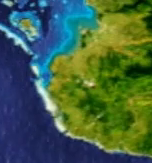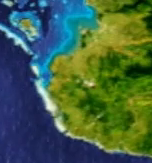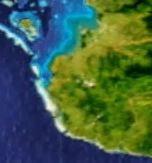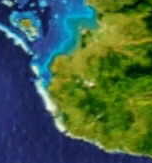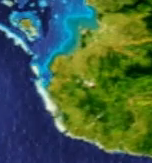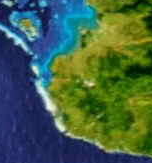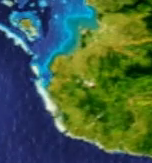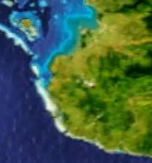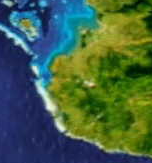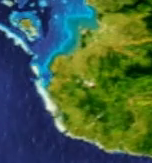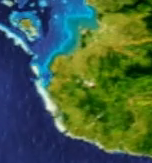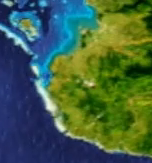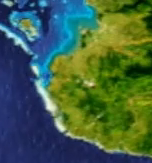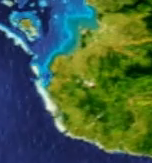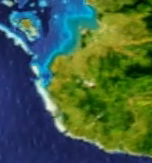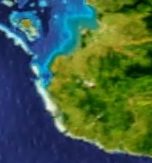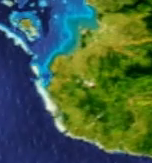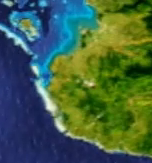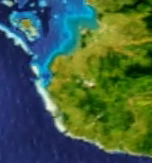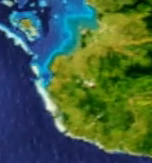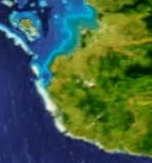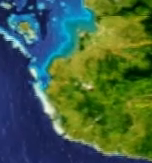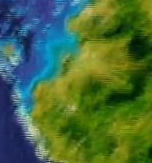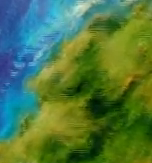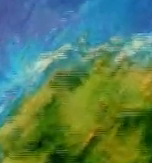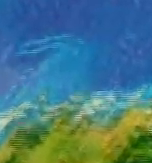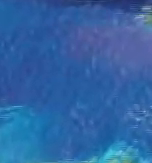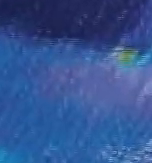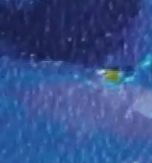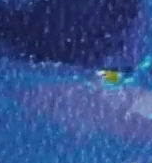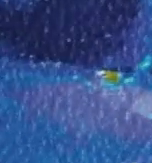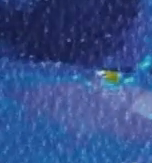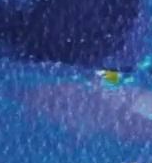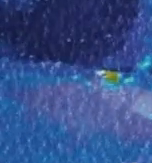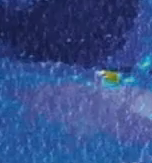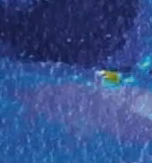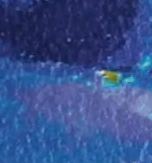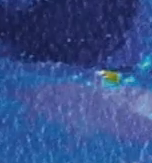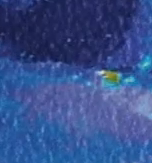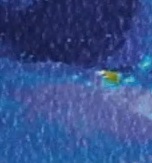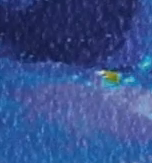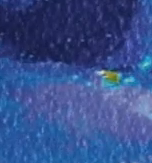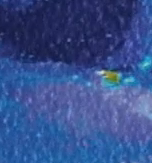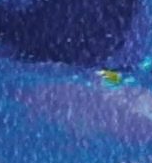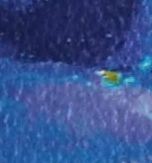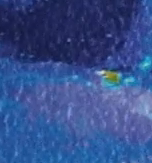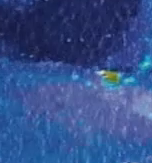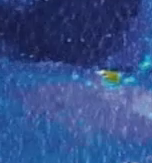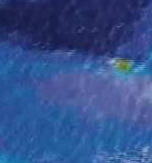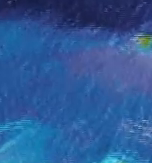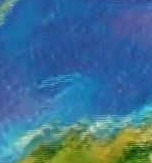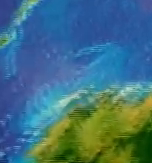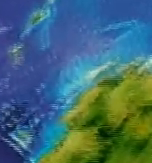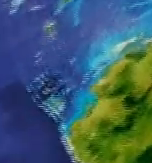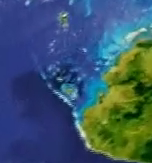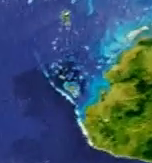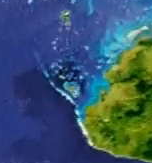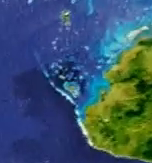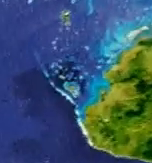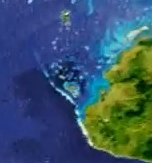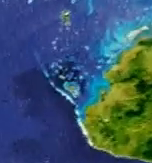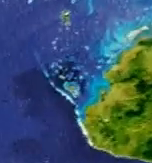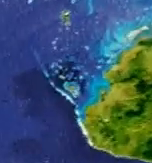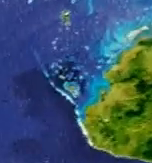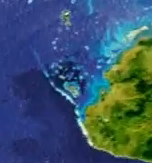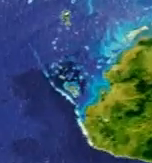Cloudy most of the time once again today. And up north similar cloudy conditions prevailed. At sea moderate to